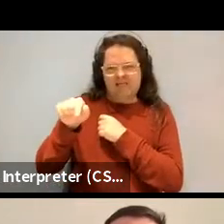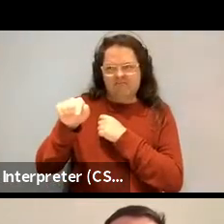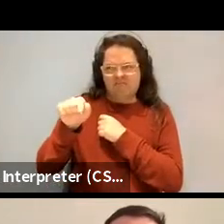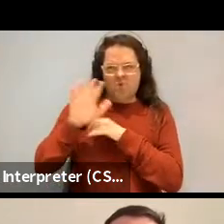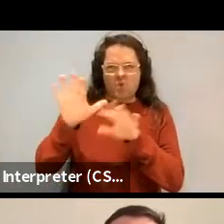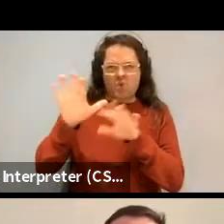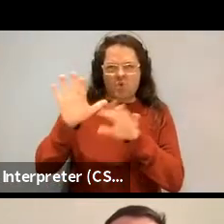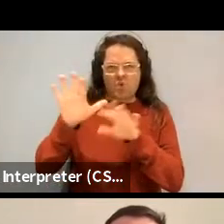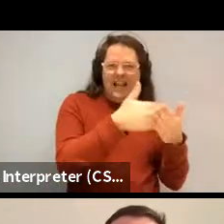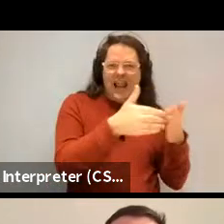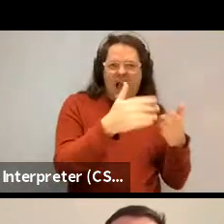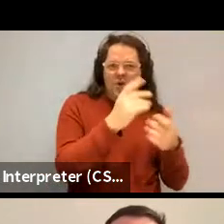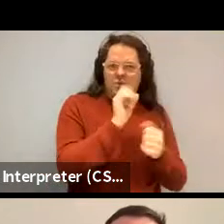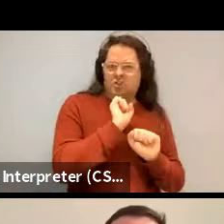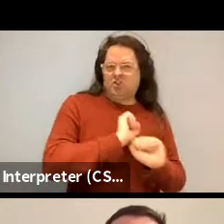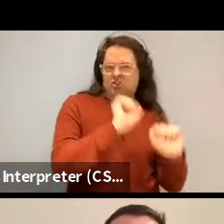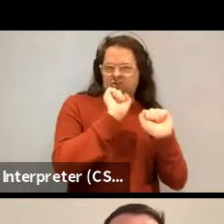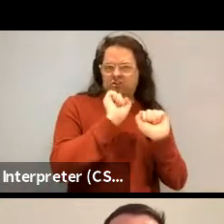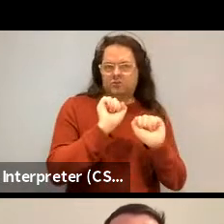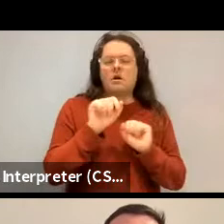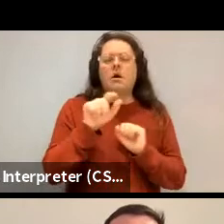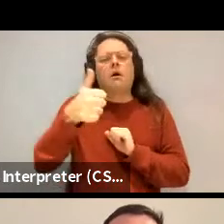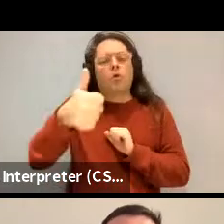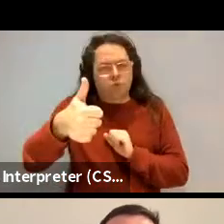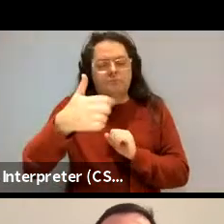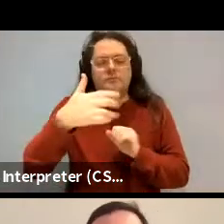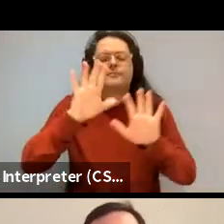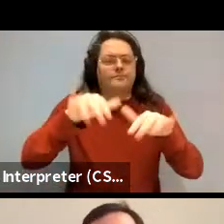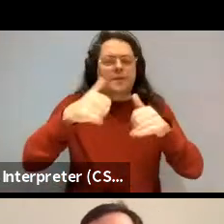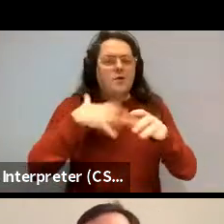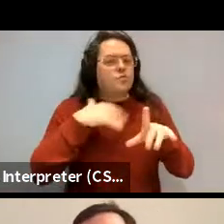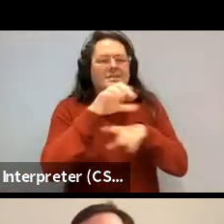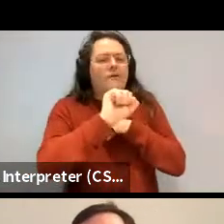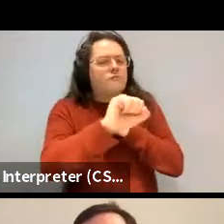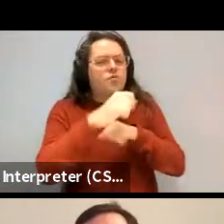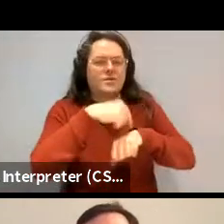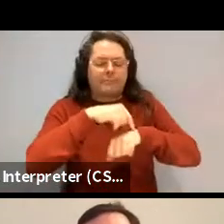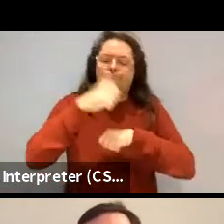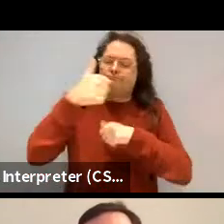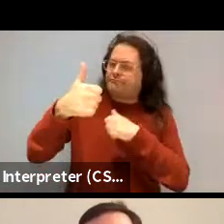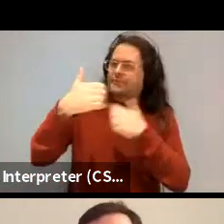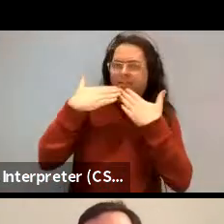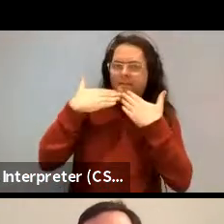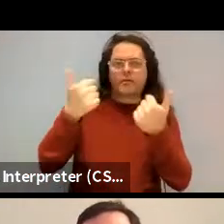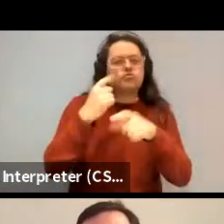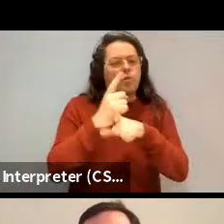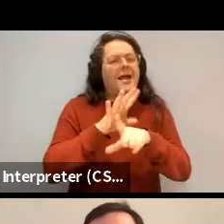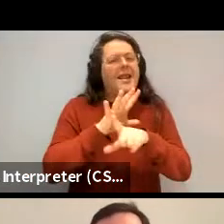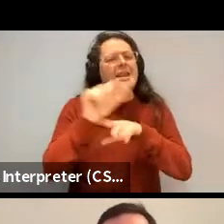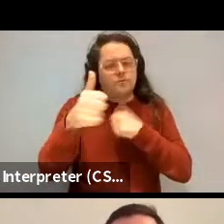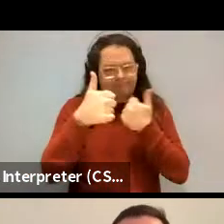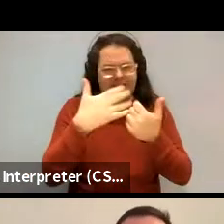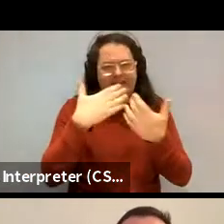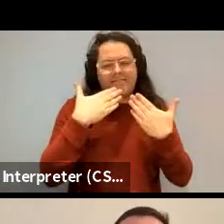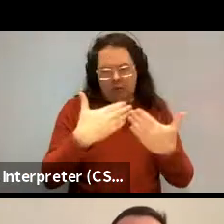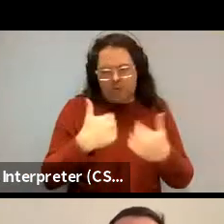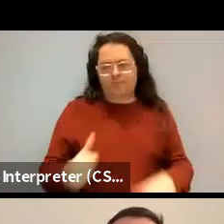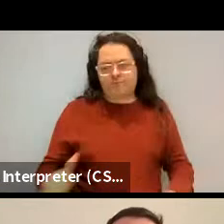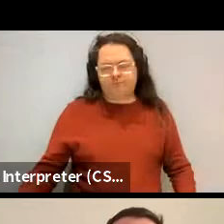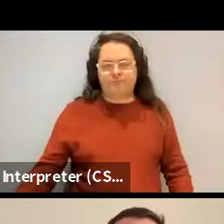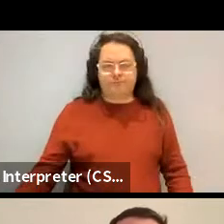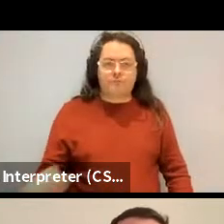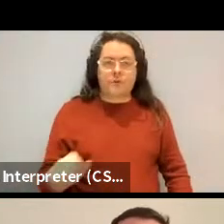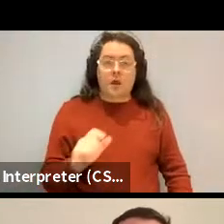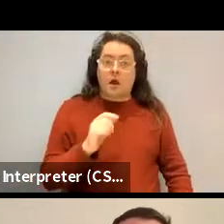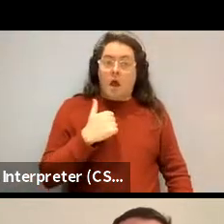Yes. Okay. No, no, that's really good to know. Okay. That's really good to know. I'll talk about that stuff next week. Perfect. Perfect. Okay. Yeah. And I mean,